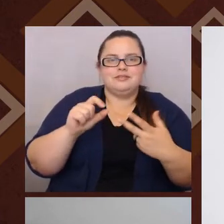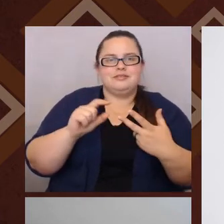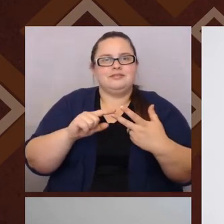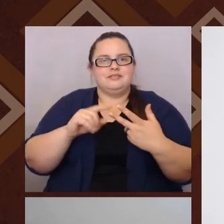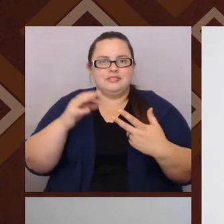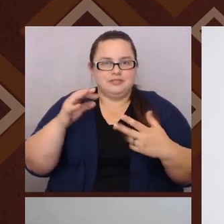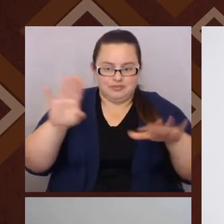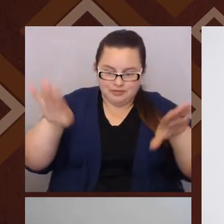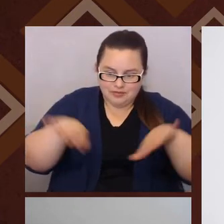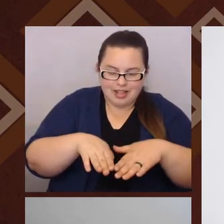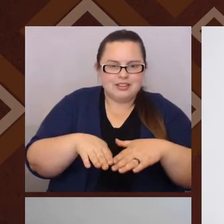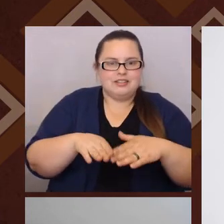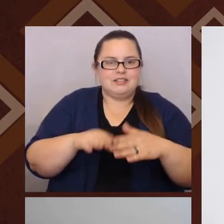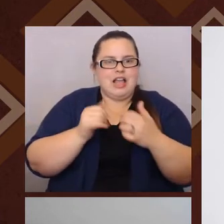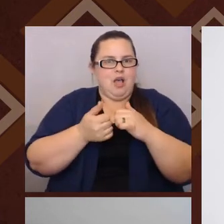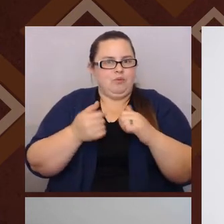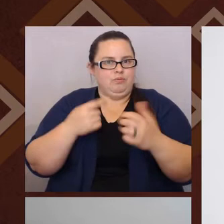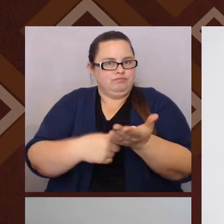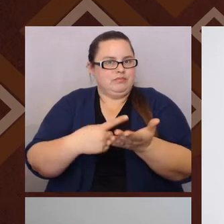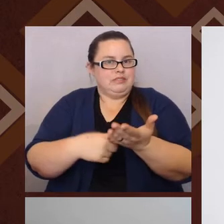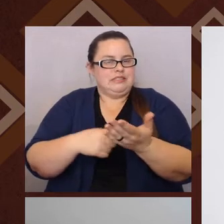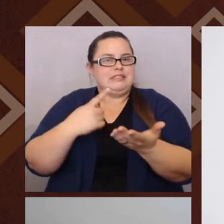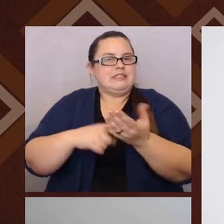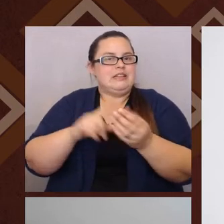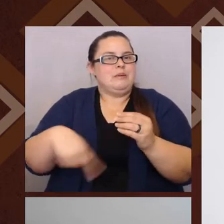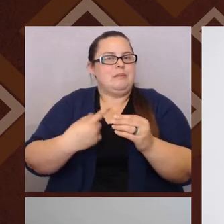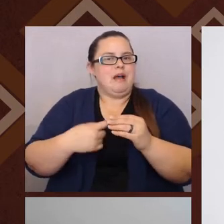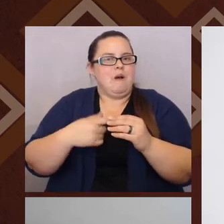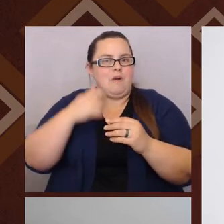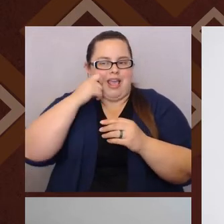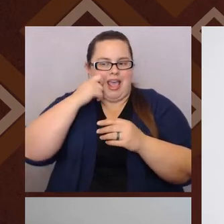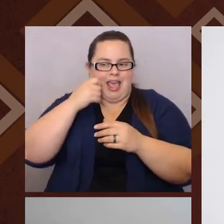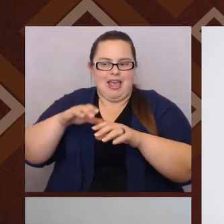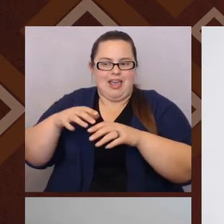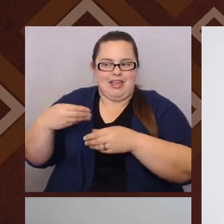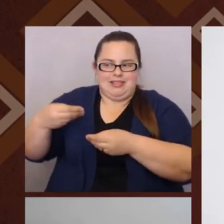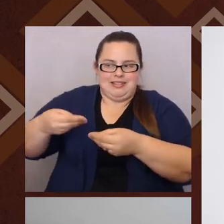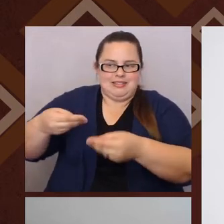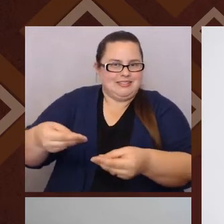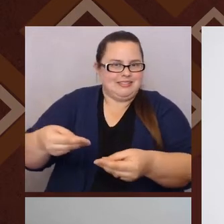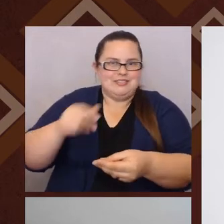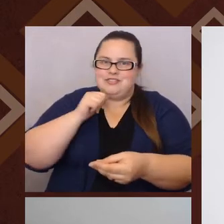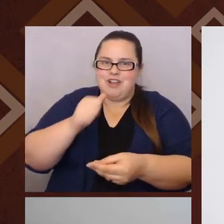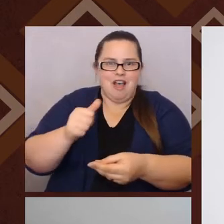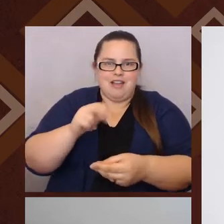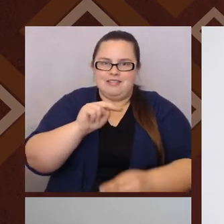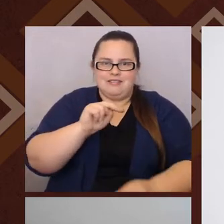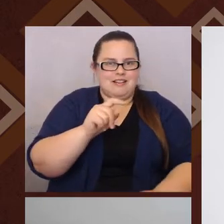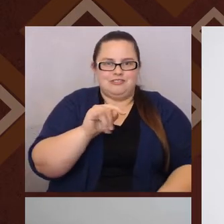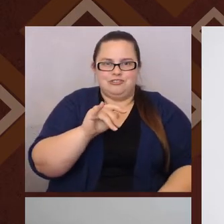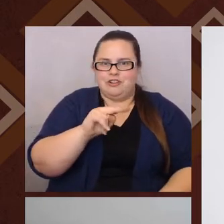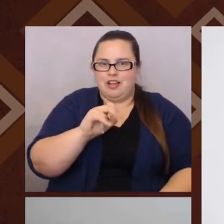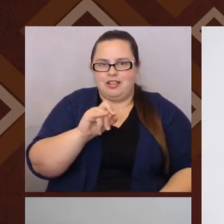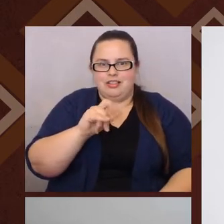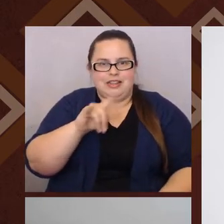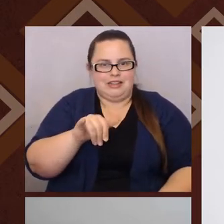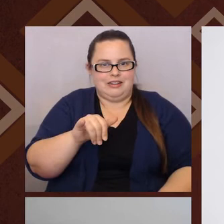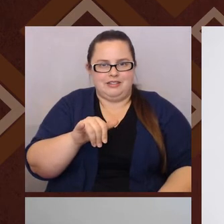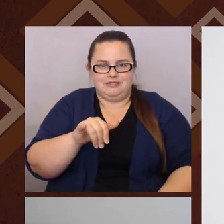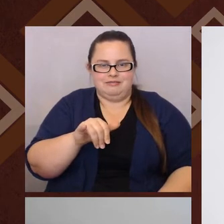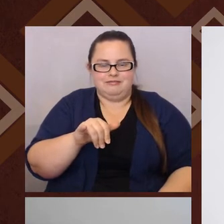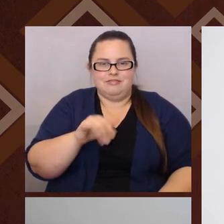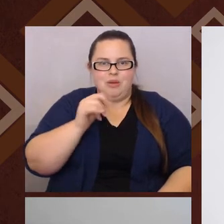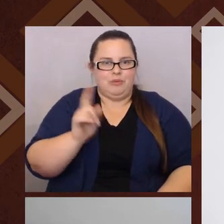often to talk about our ethnicity, not our nationality. Right. Um, and, and so Mexican